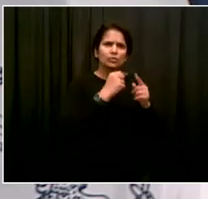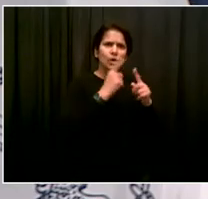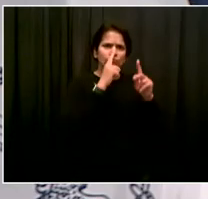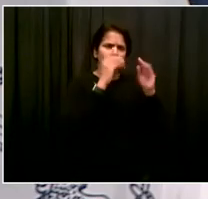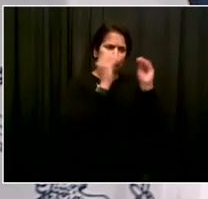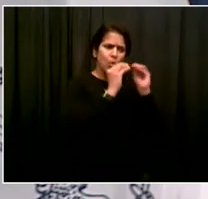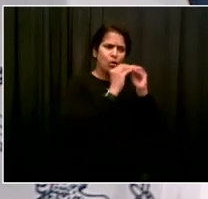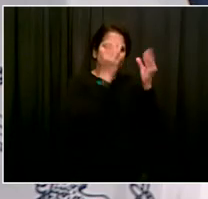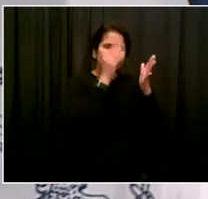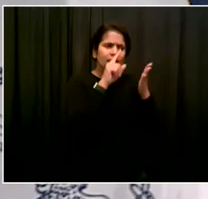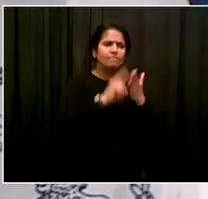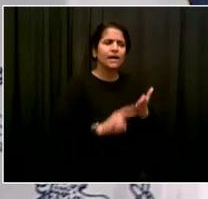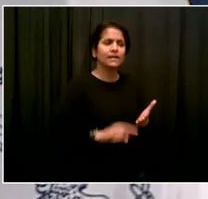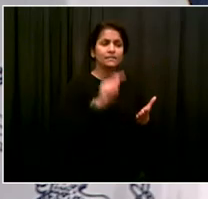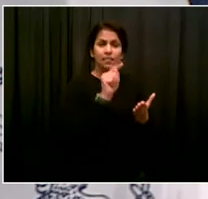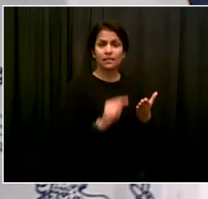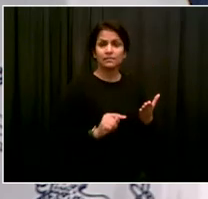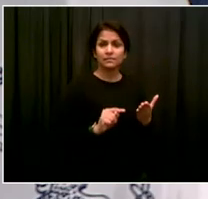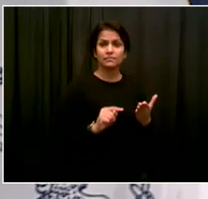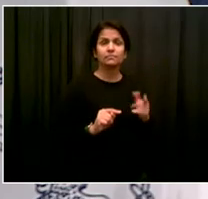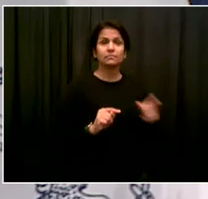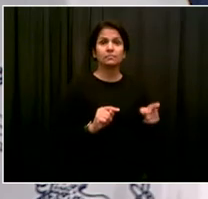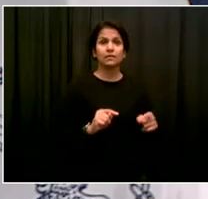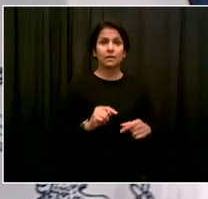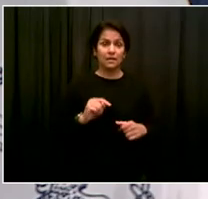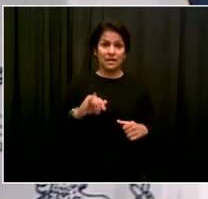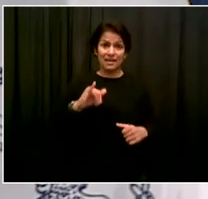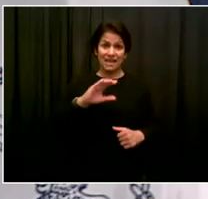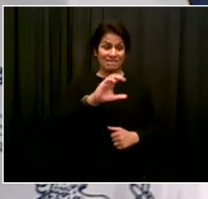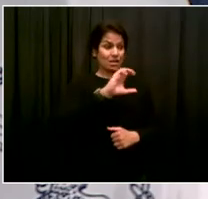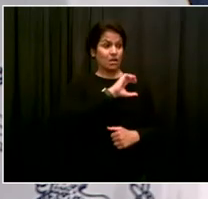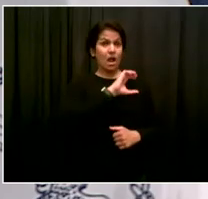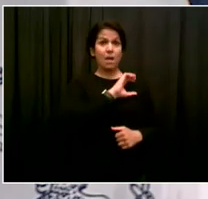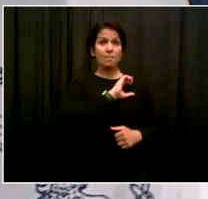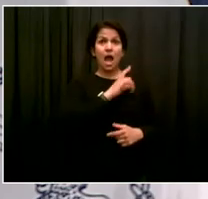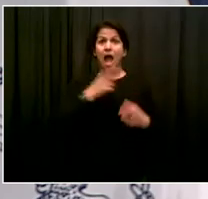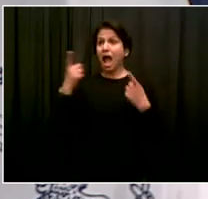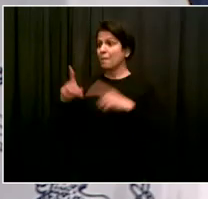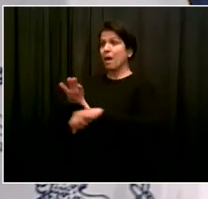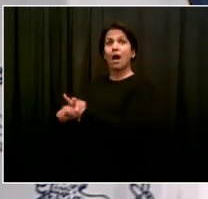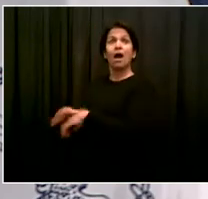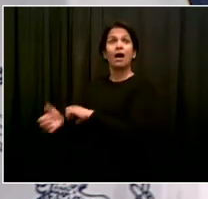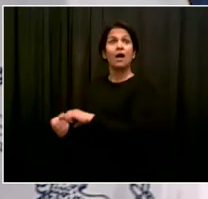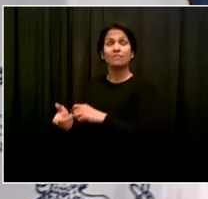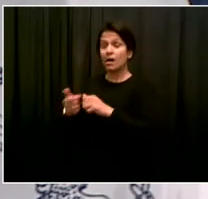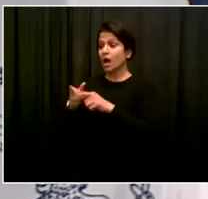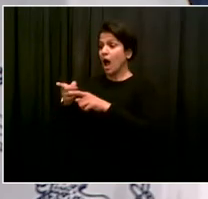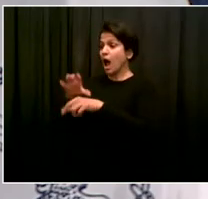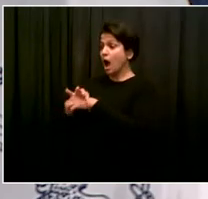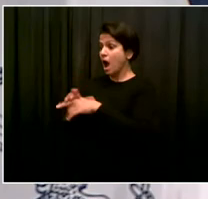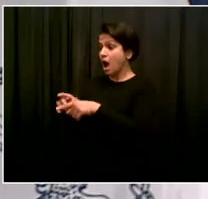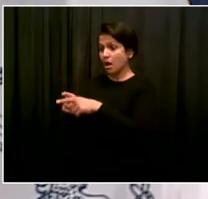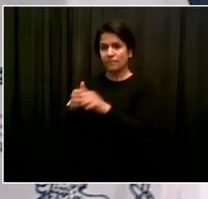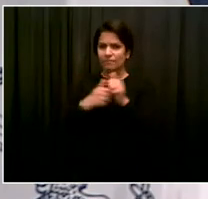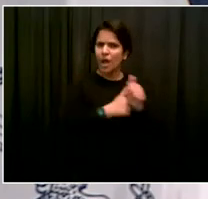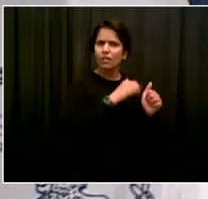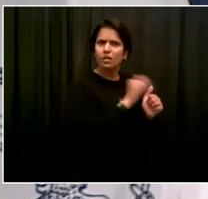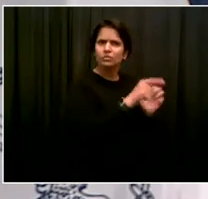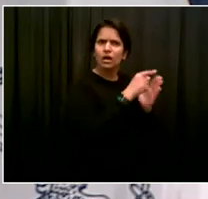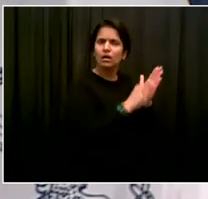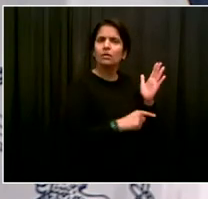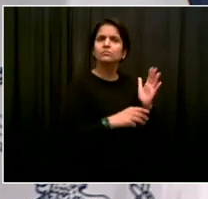following the patrol guide and the patrol guide is wrong, it's not the officer's fault. It's the larger decisions that were made. So